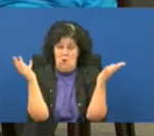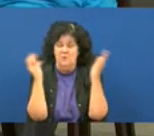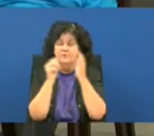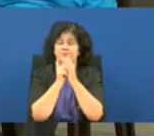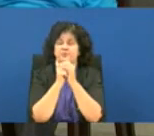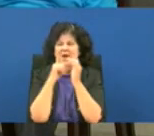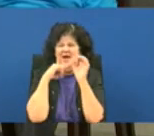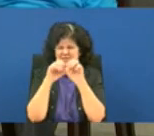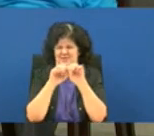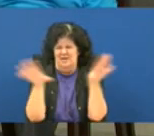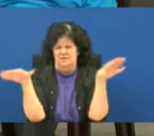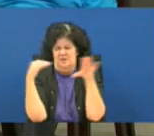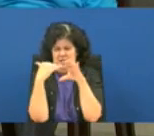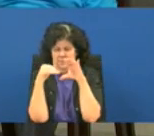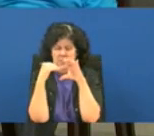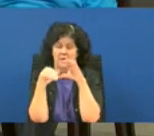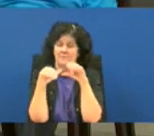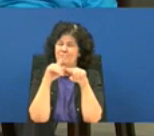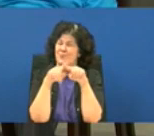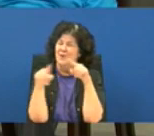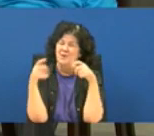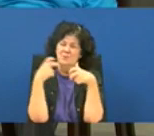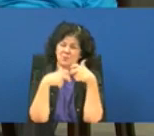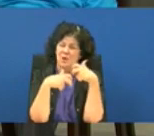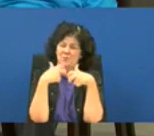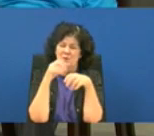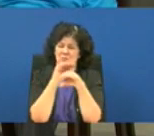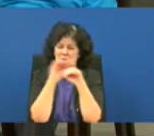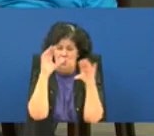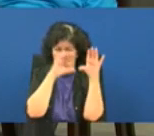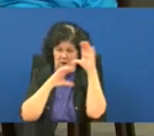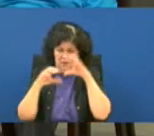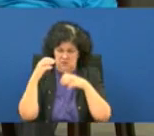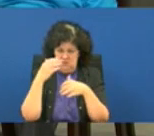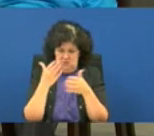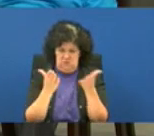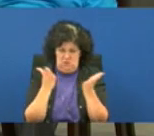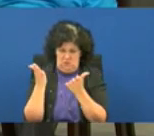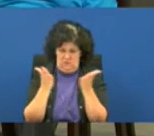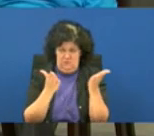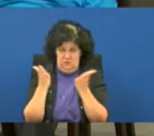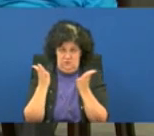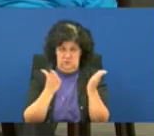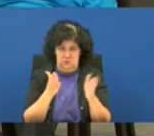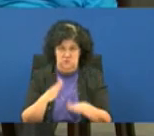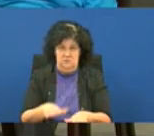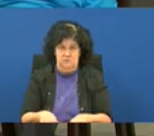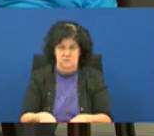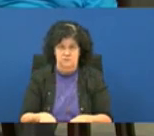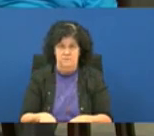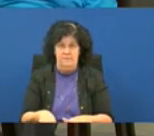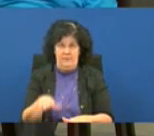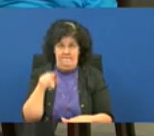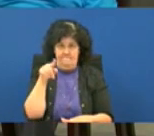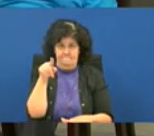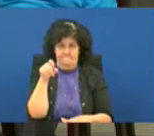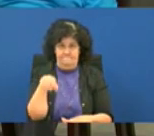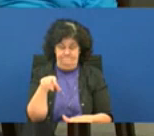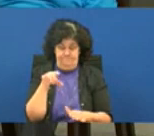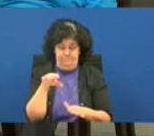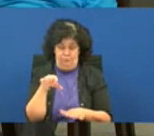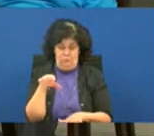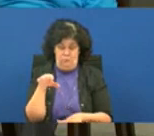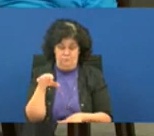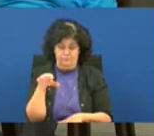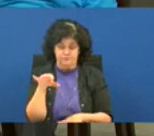where because there's no there wasn't any crisis services you had to do what it which is called an illegal services finding rates and services